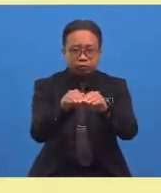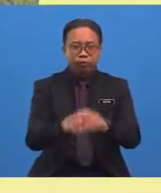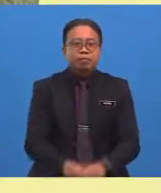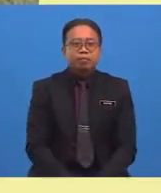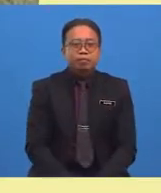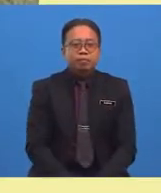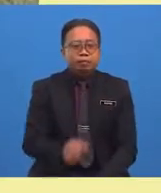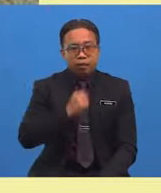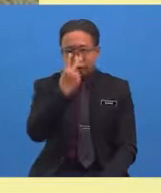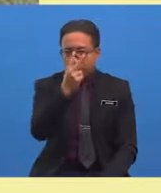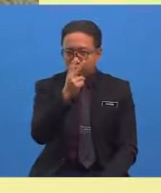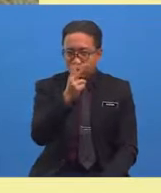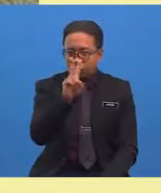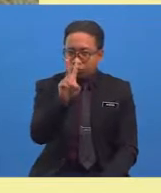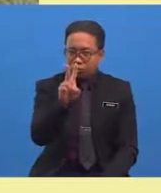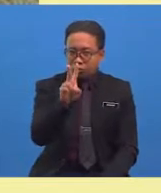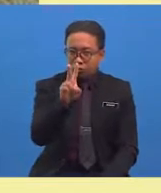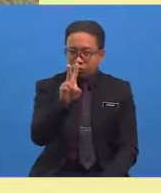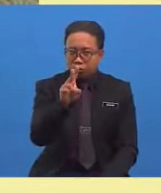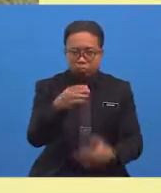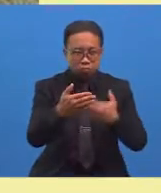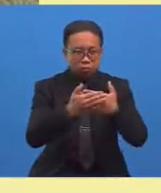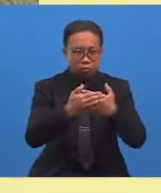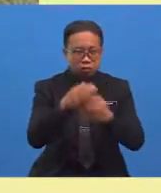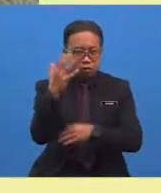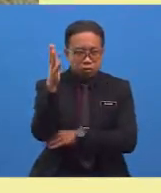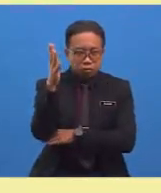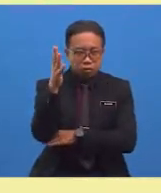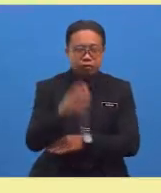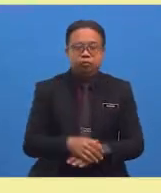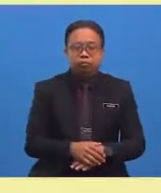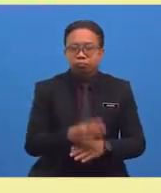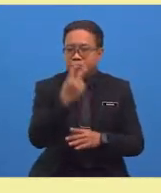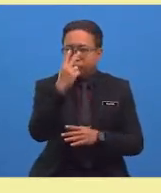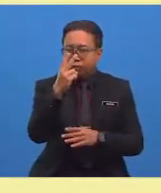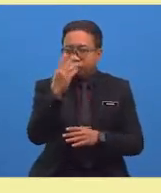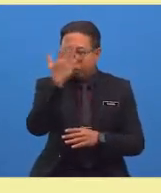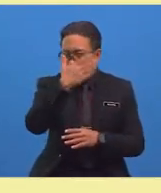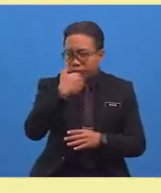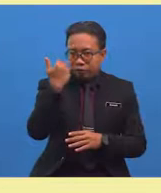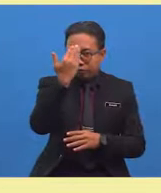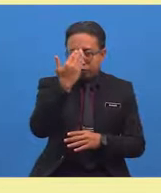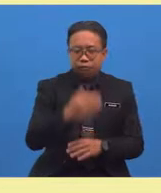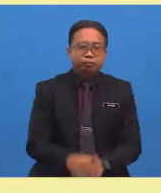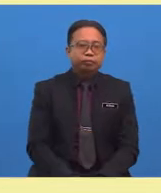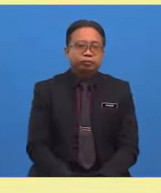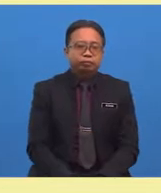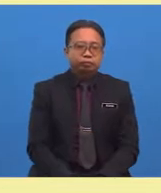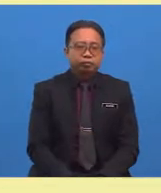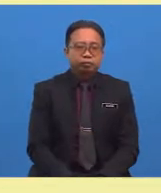I see two near the tree. The kangaroos look beautiful. Hmm,